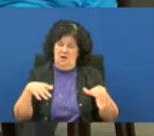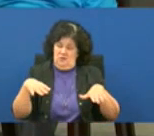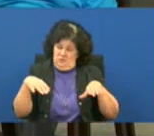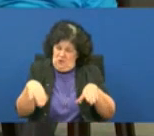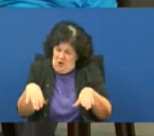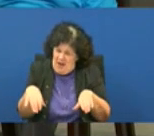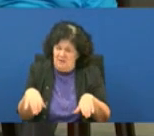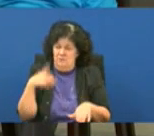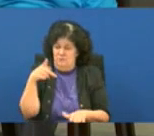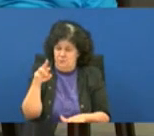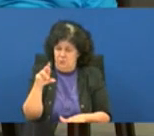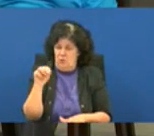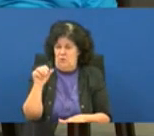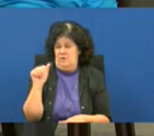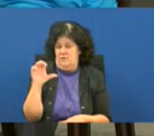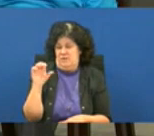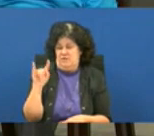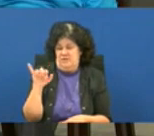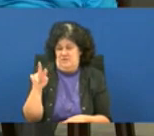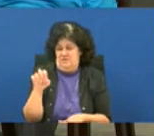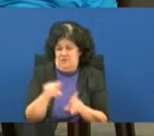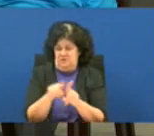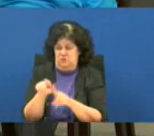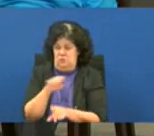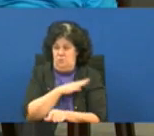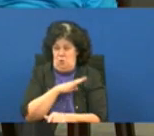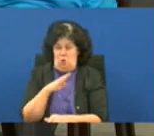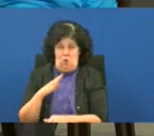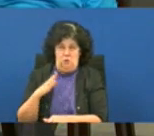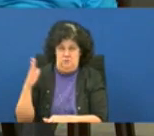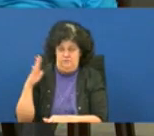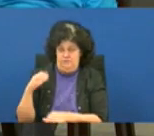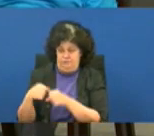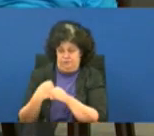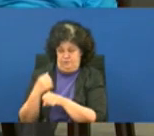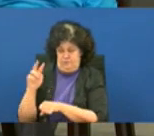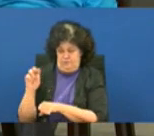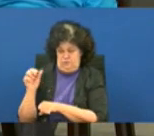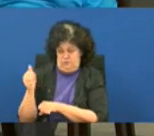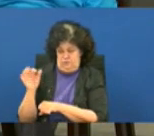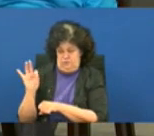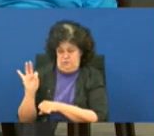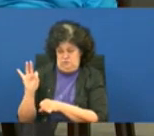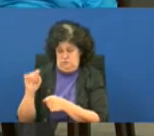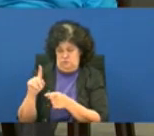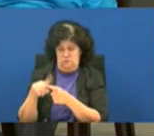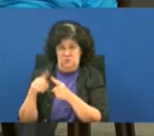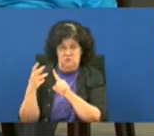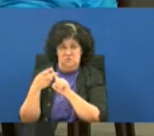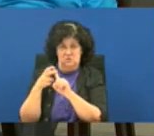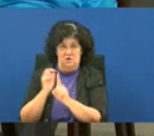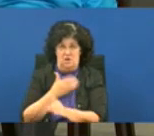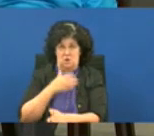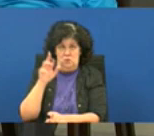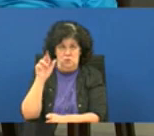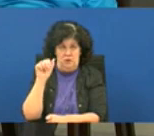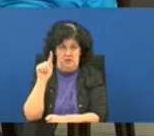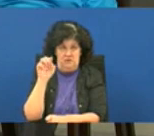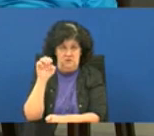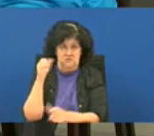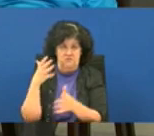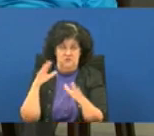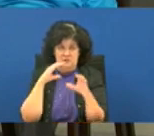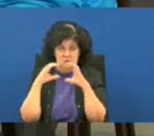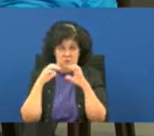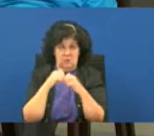a board way back in 2019 to secure rates we've had all these conversations